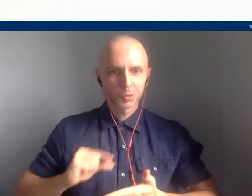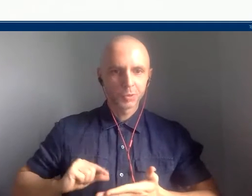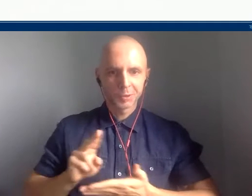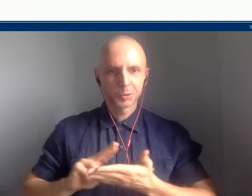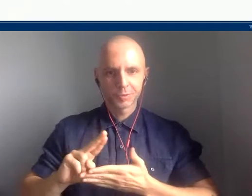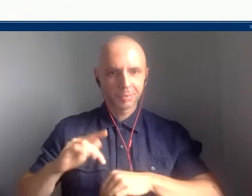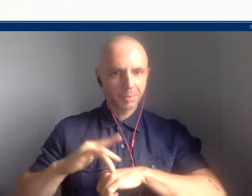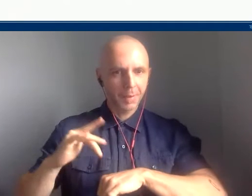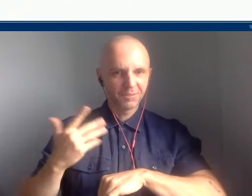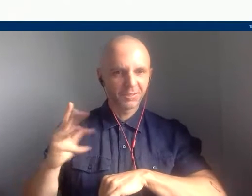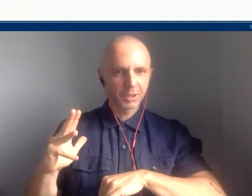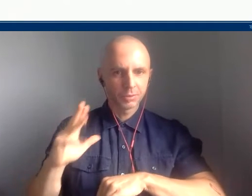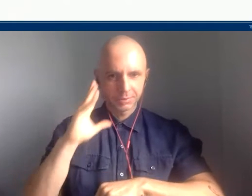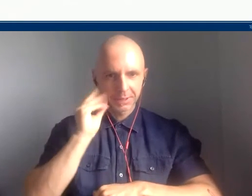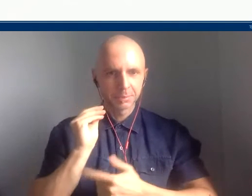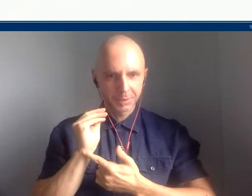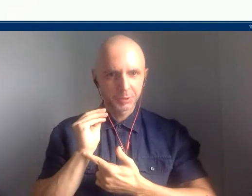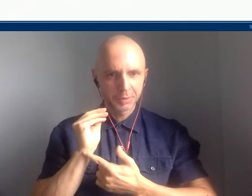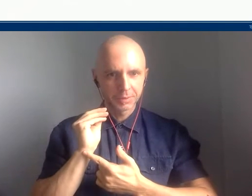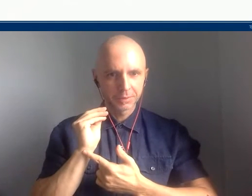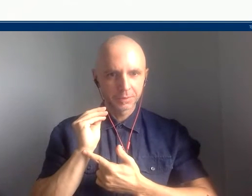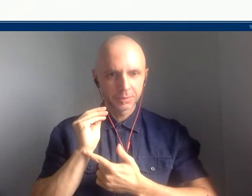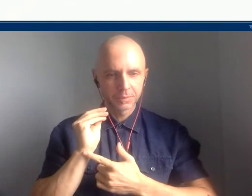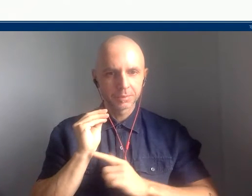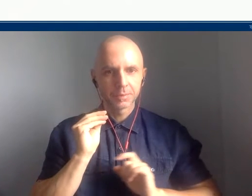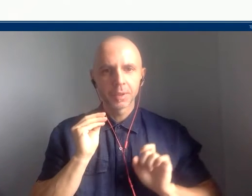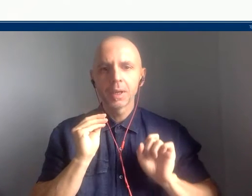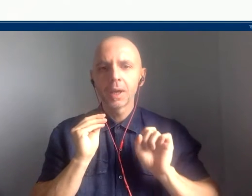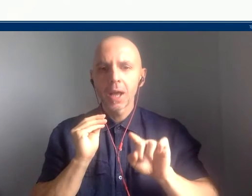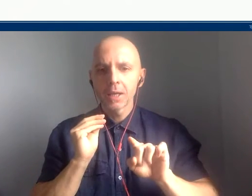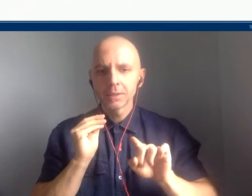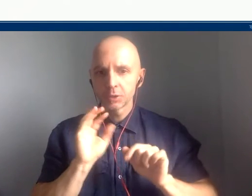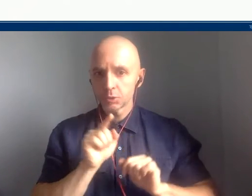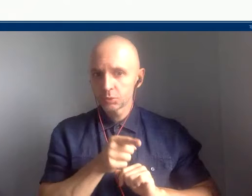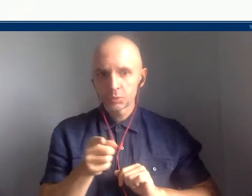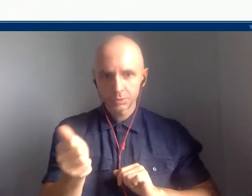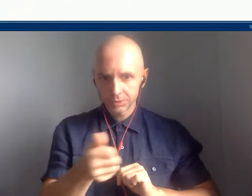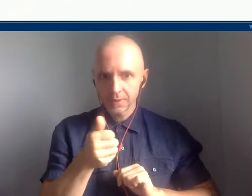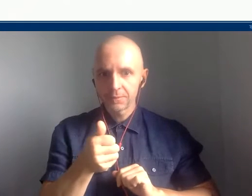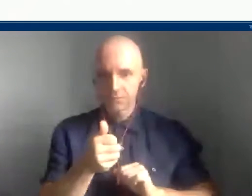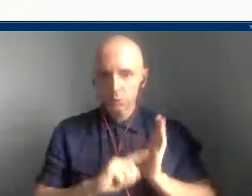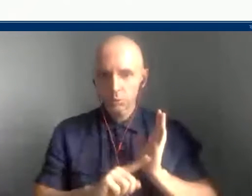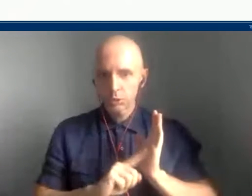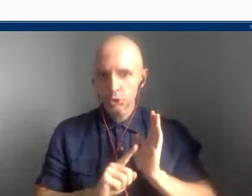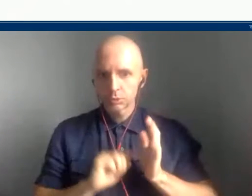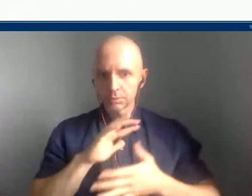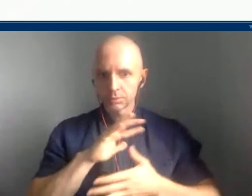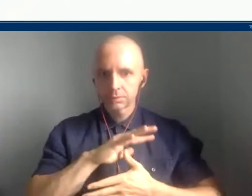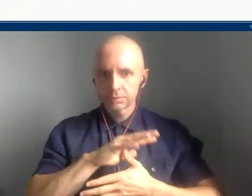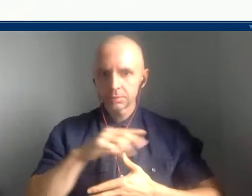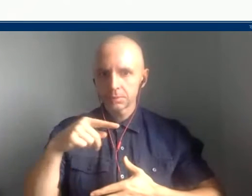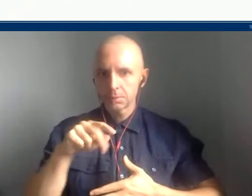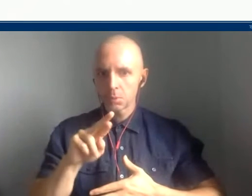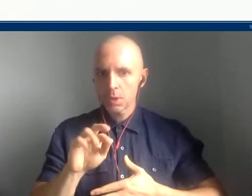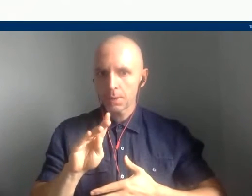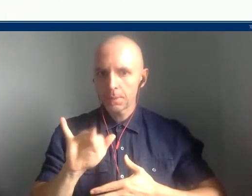experience do you have with working with primary sources? Have you looked at these documents, these